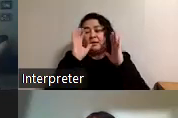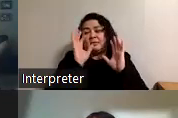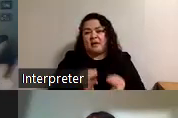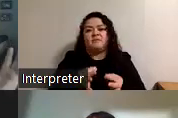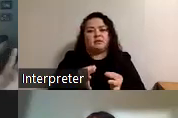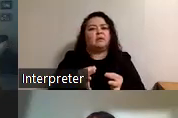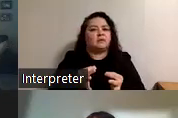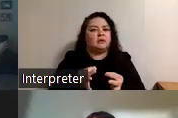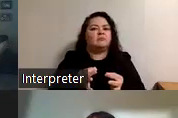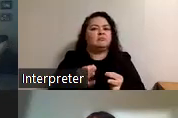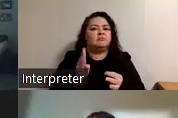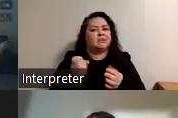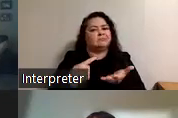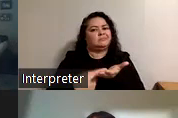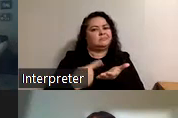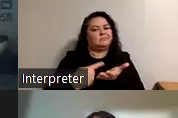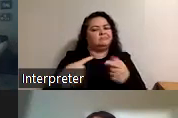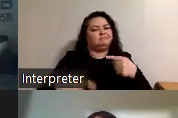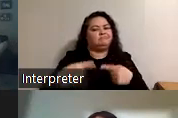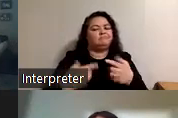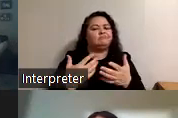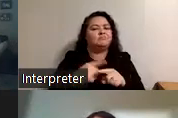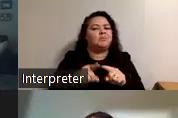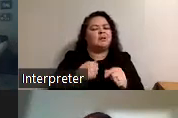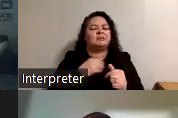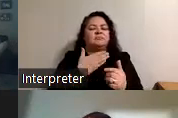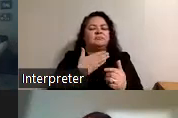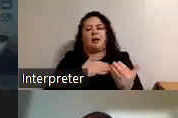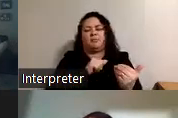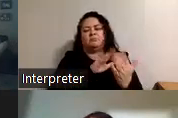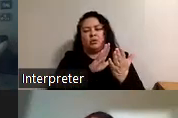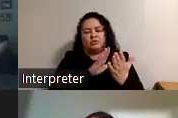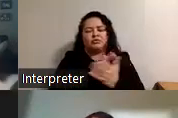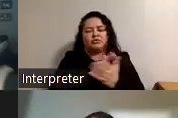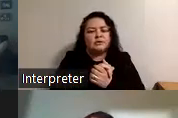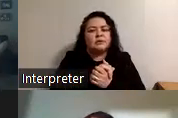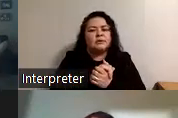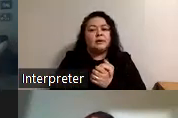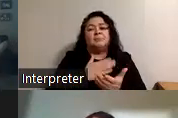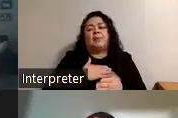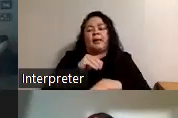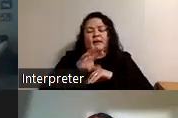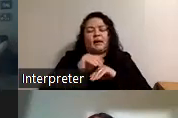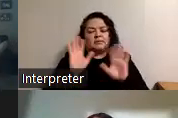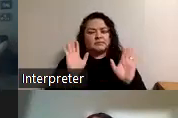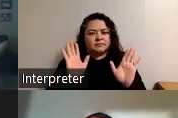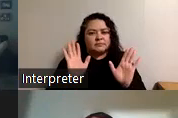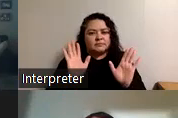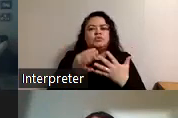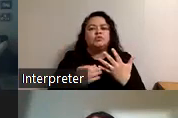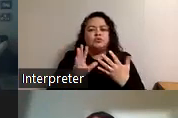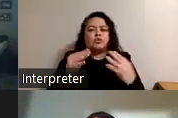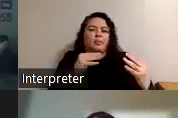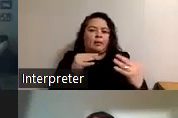for debate that's more maybe my approach than anything else um but my advice at least is to choose your battles